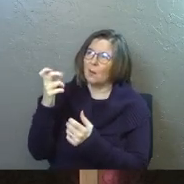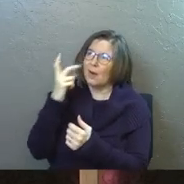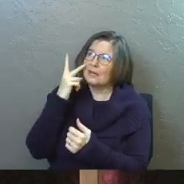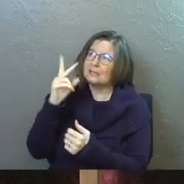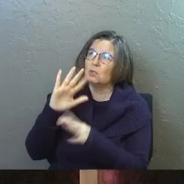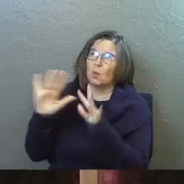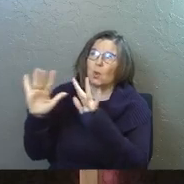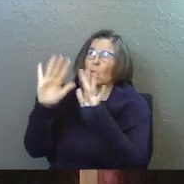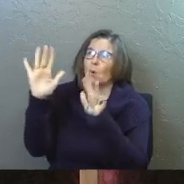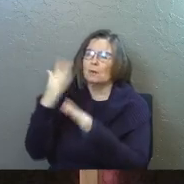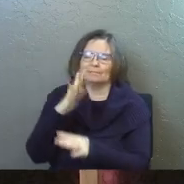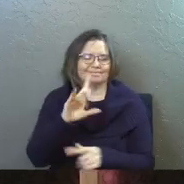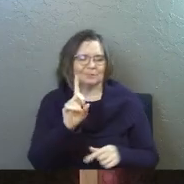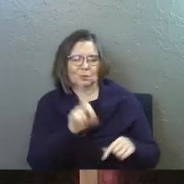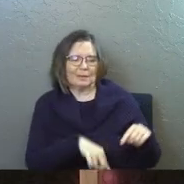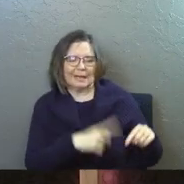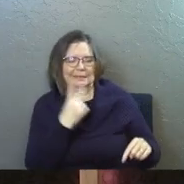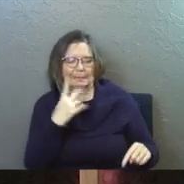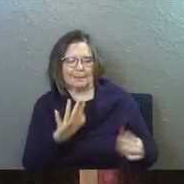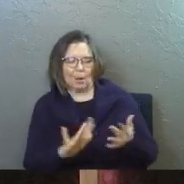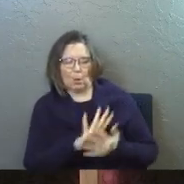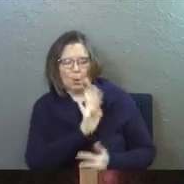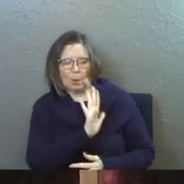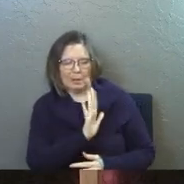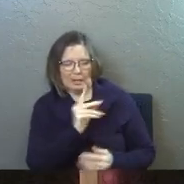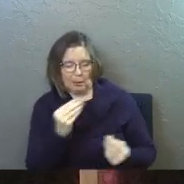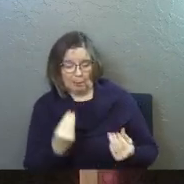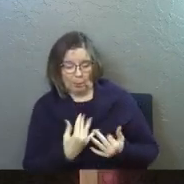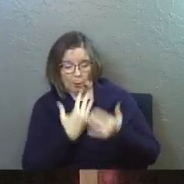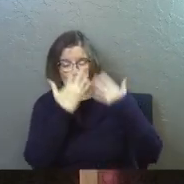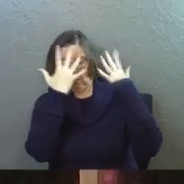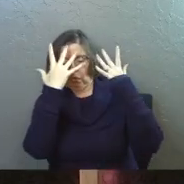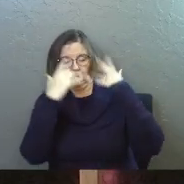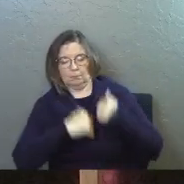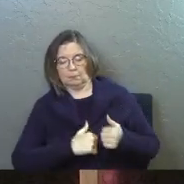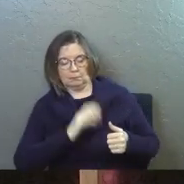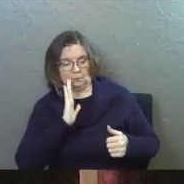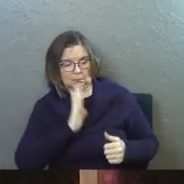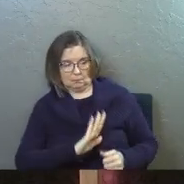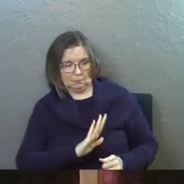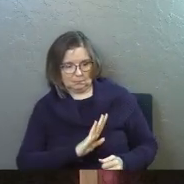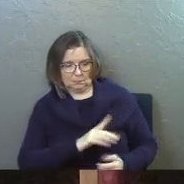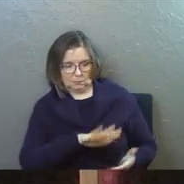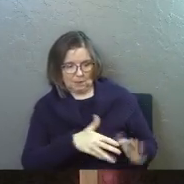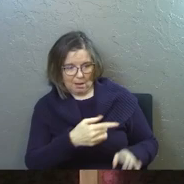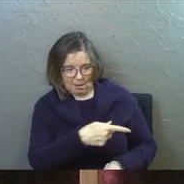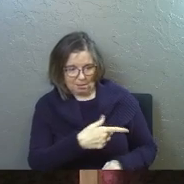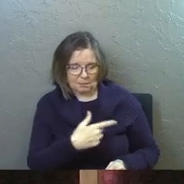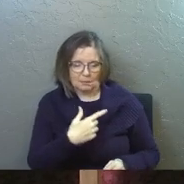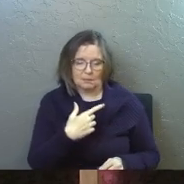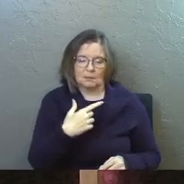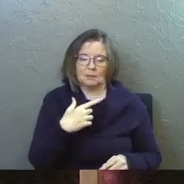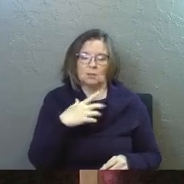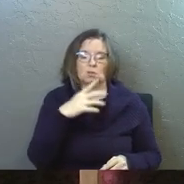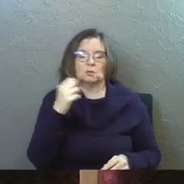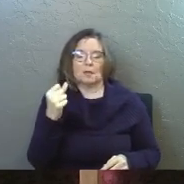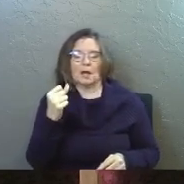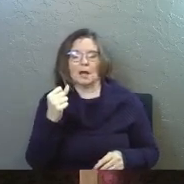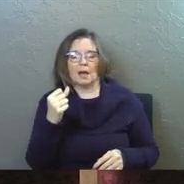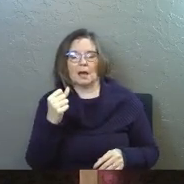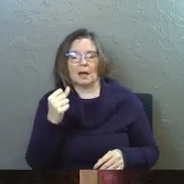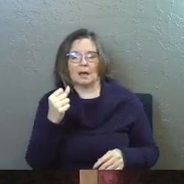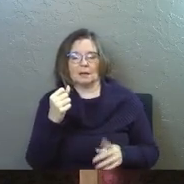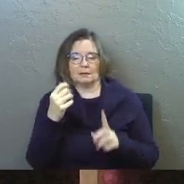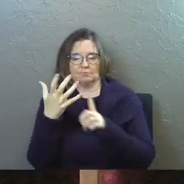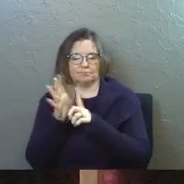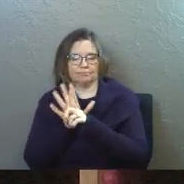want to see your glory. And God says, you can't see my glory. It would burn you to a cinder if you saw my glory. And so God takes Moses and he